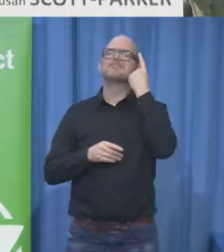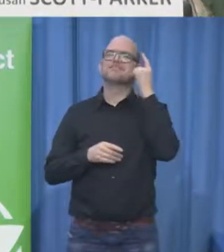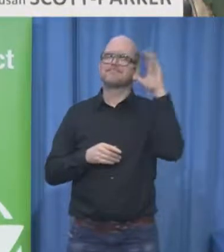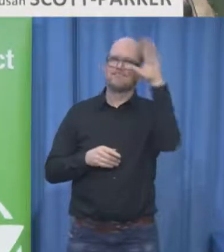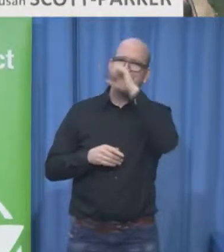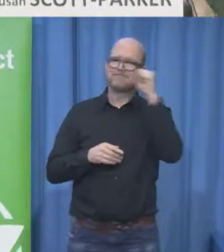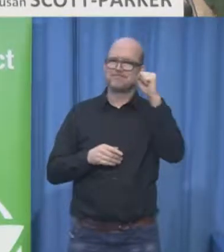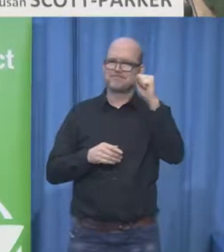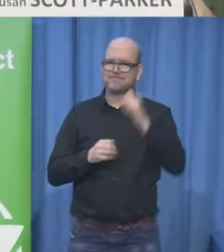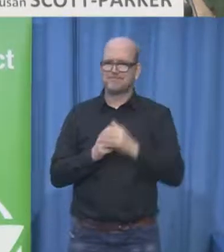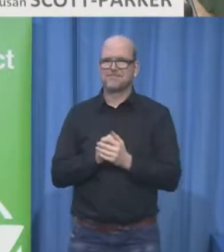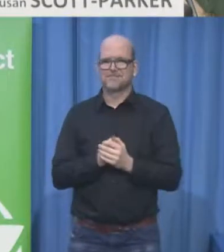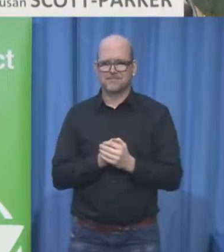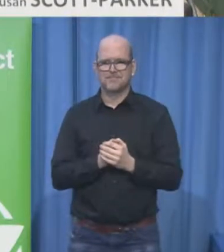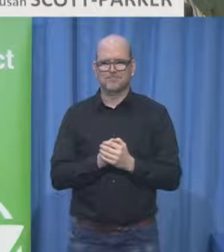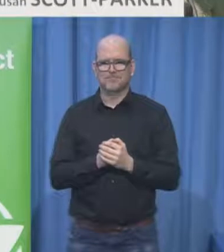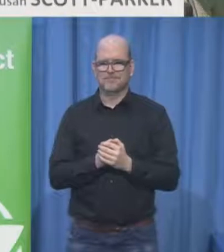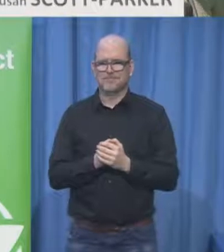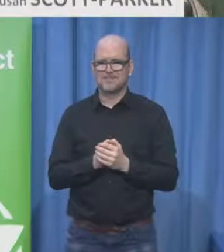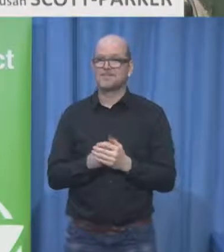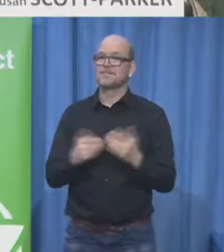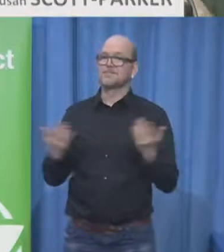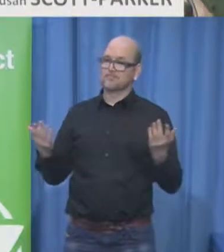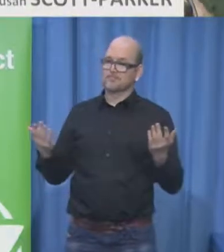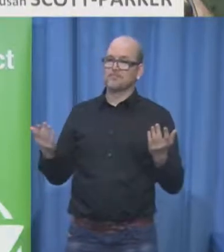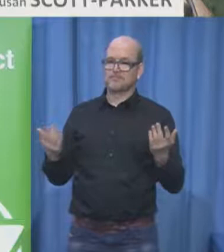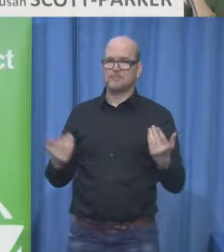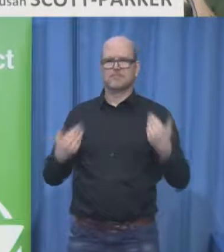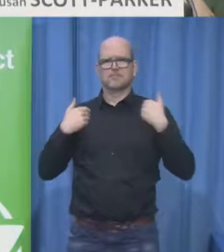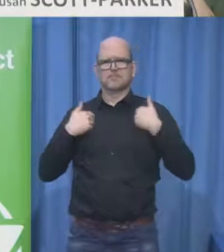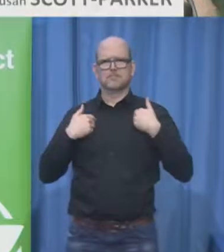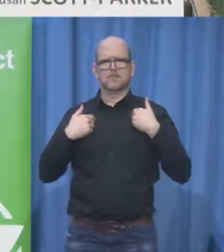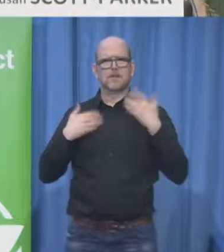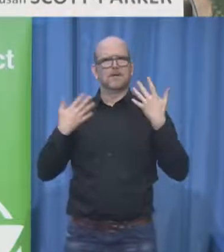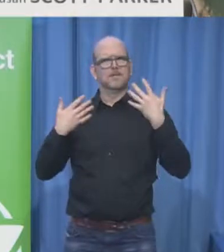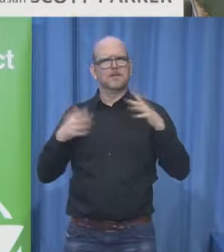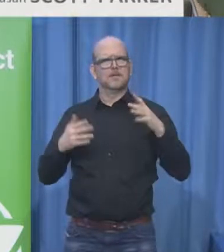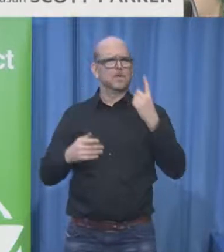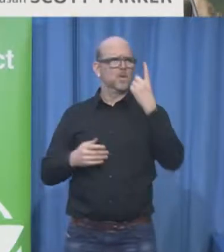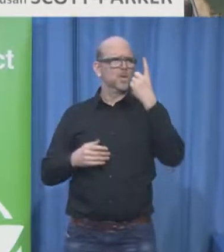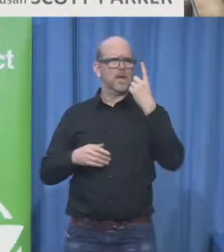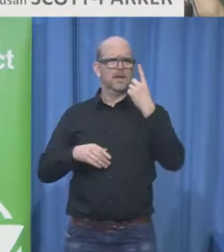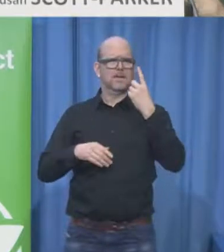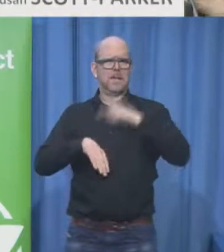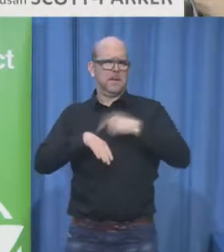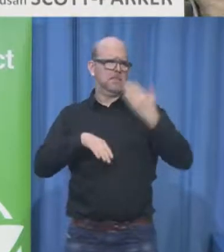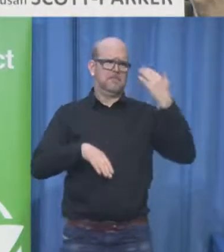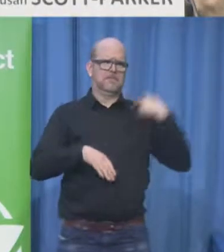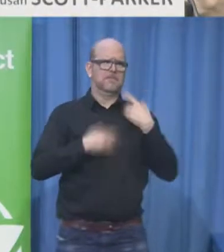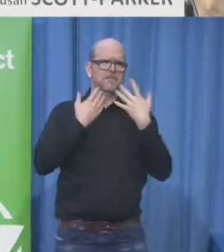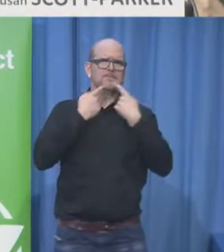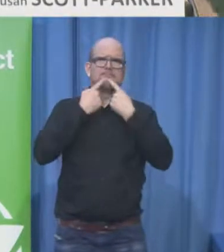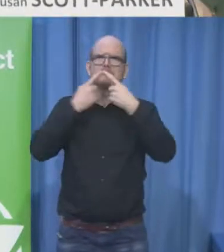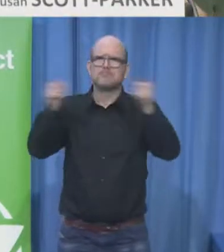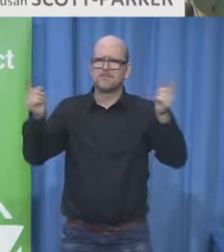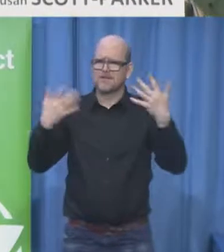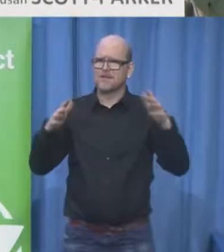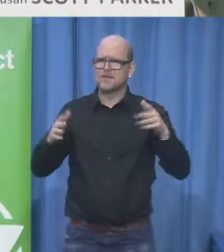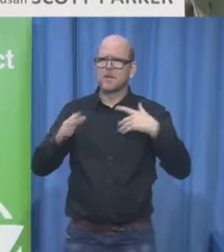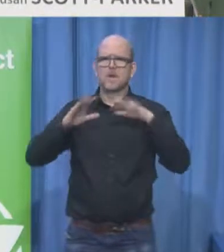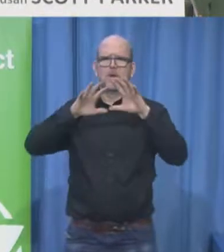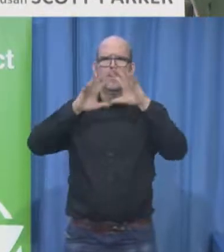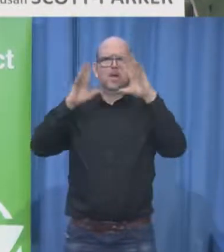spoke once at the global summit of women which we all know meant women women not disabled women and